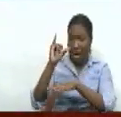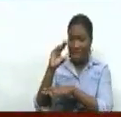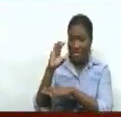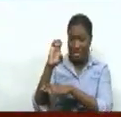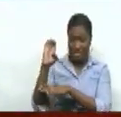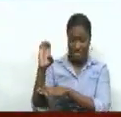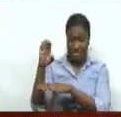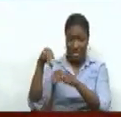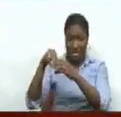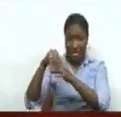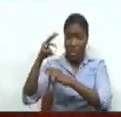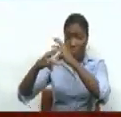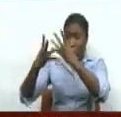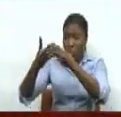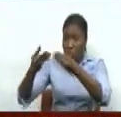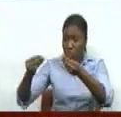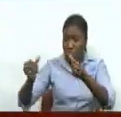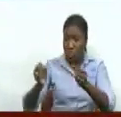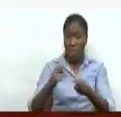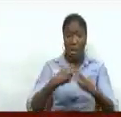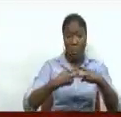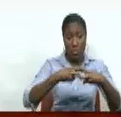are impacting life here at home.